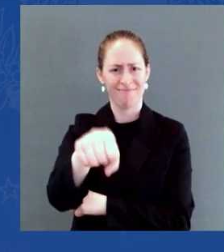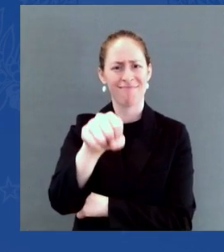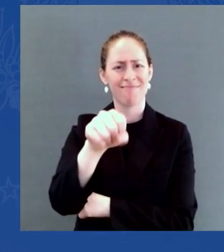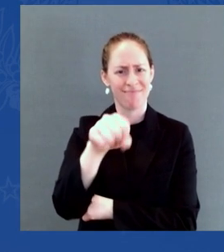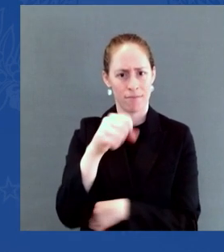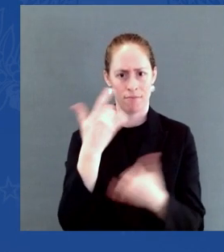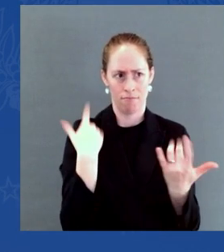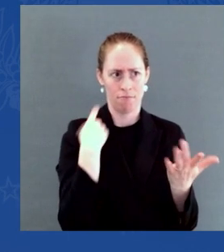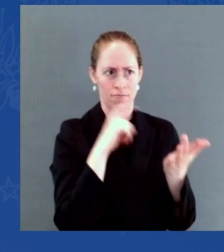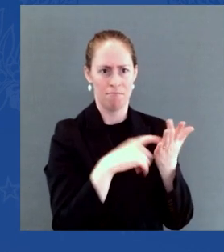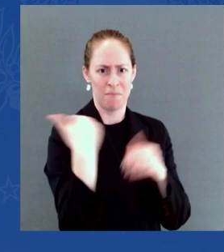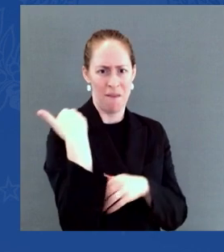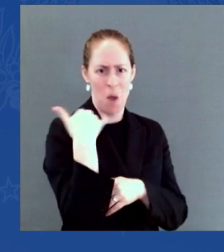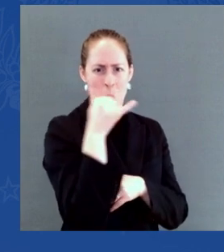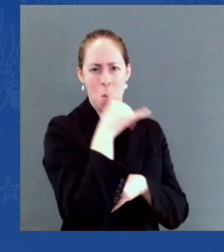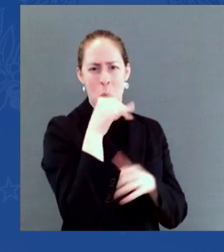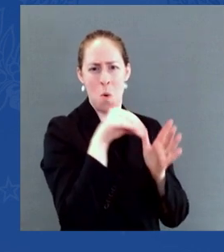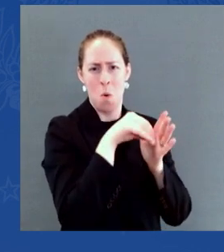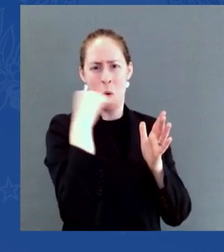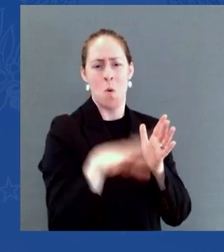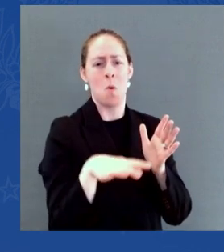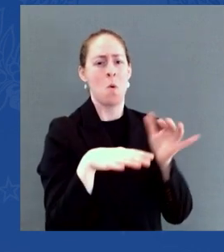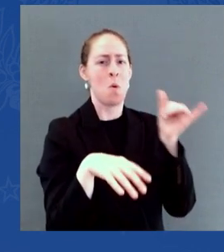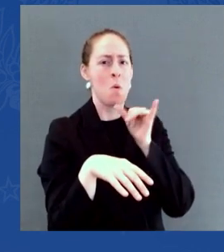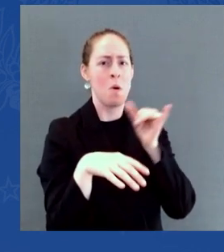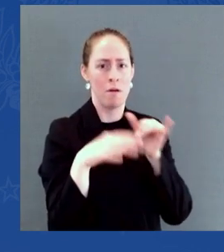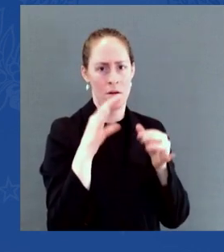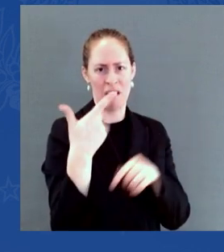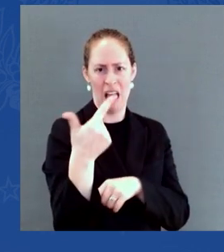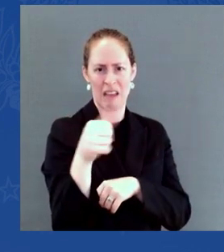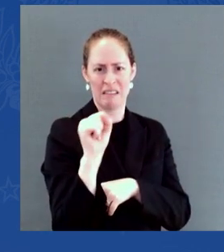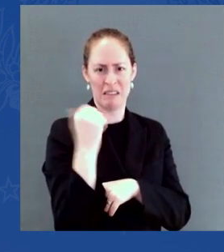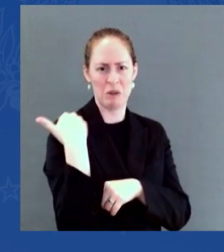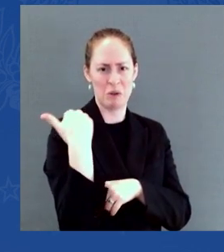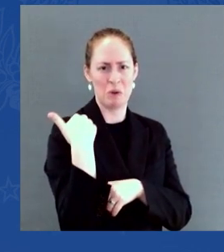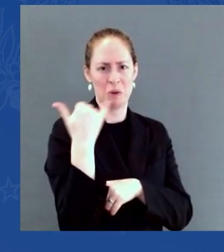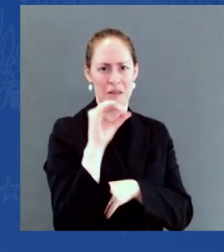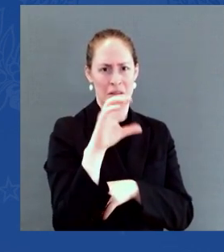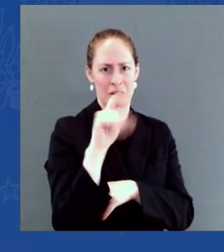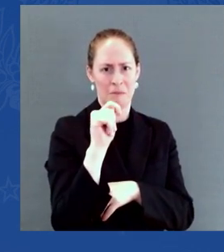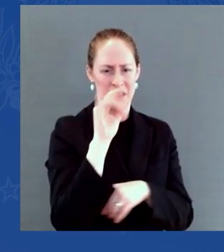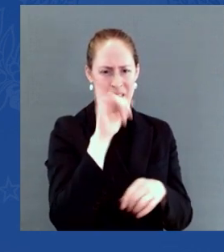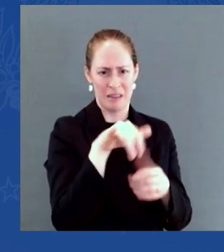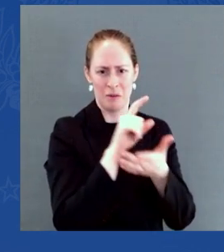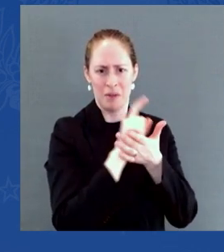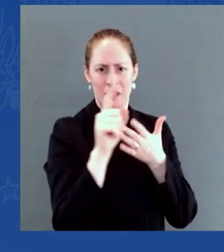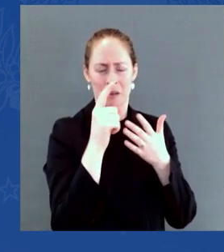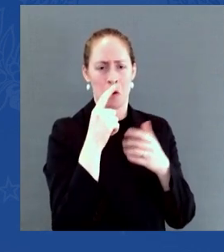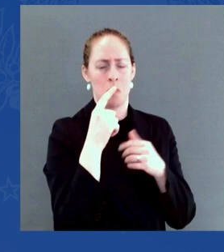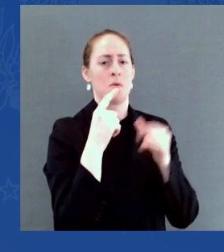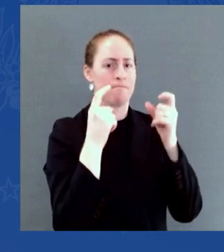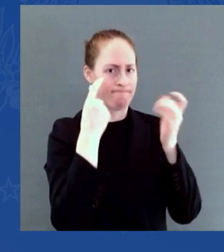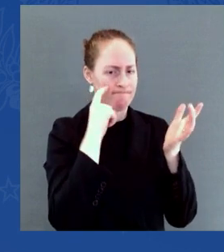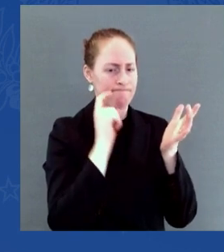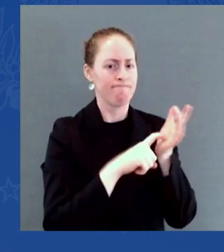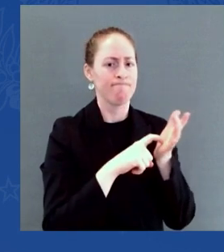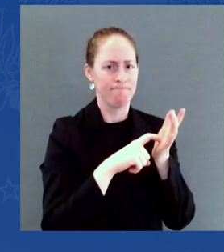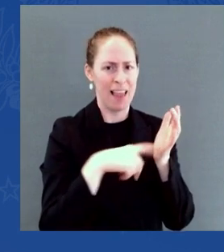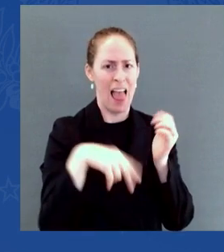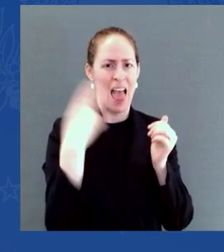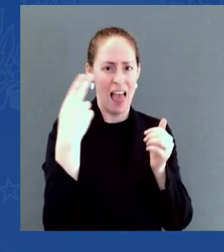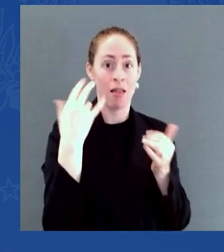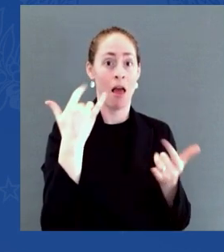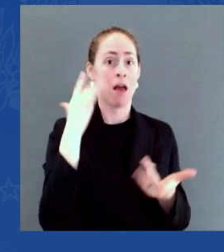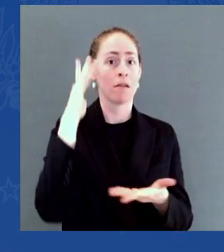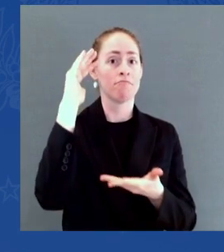end of October, the average weekly price of gasoline in the wholesale market has fallen by about 10 percent. That's a drop of